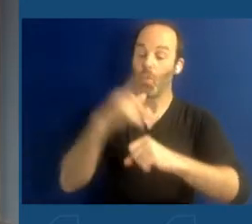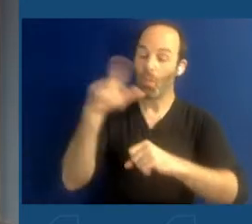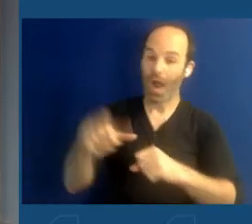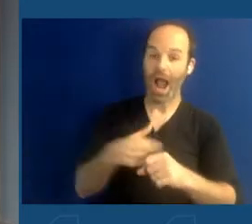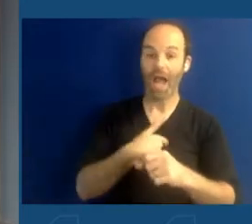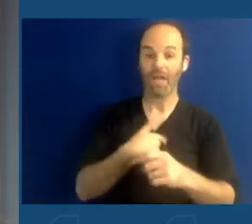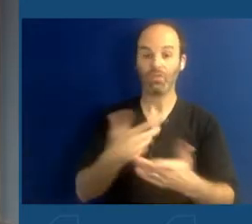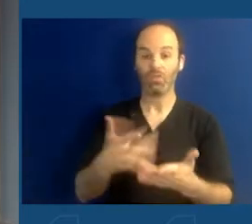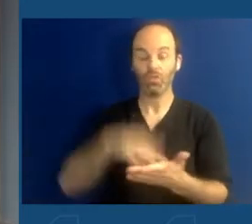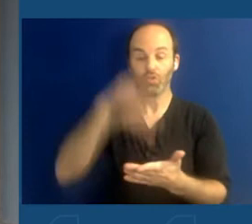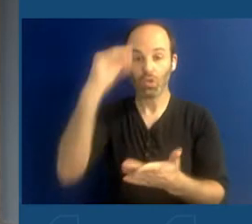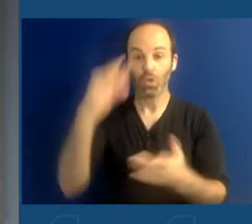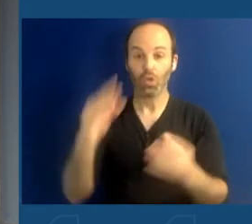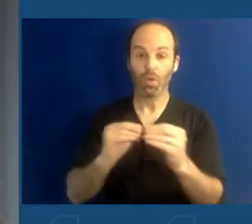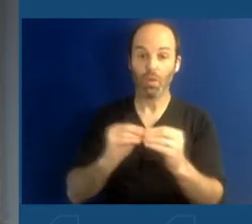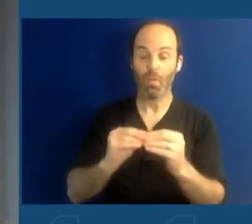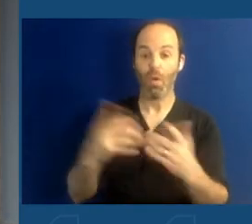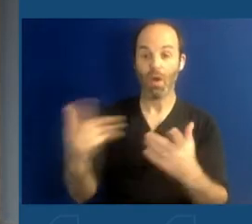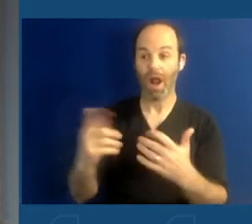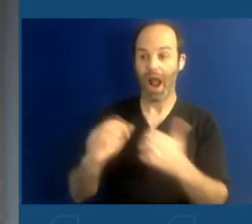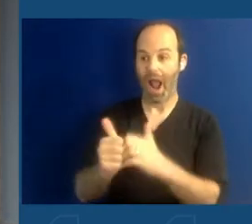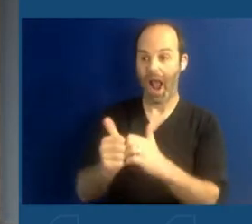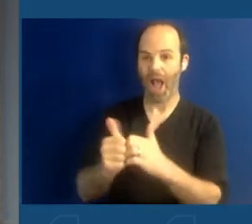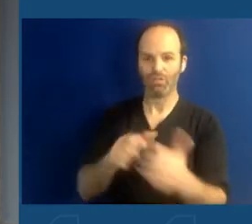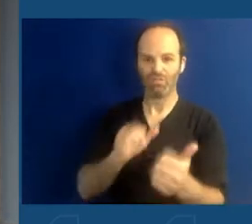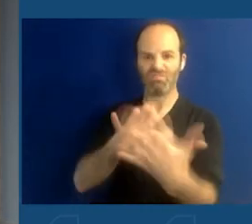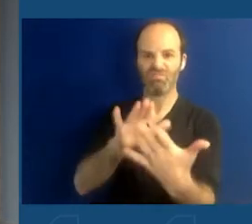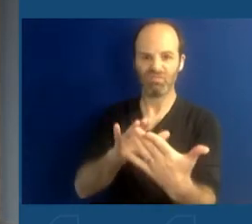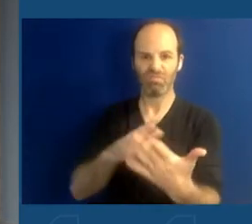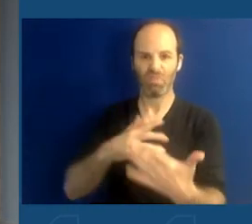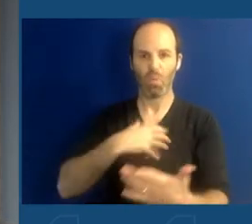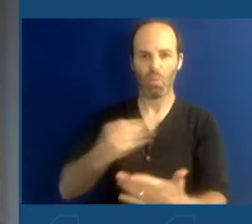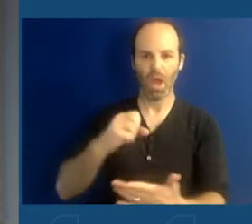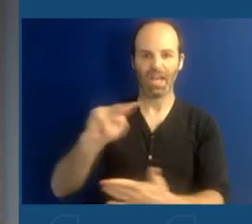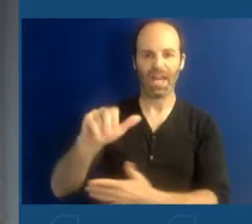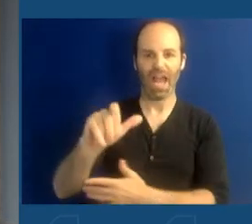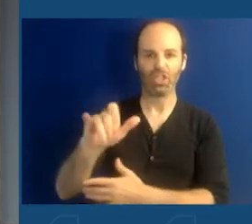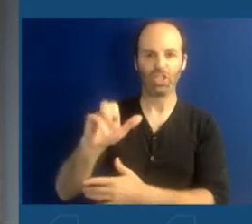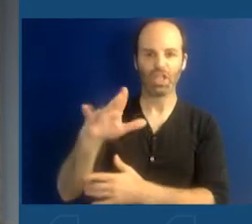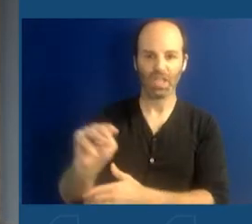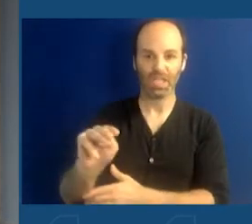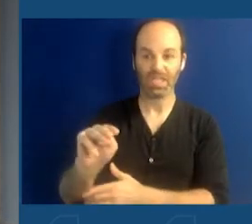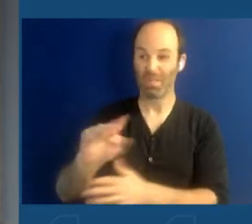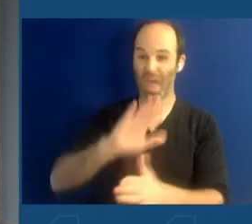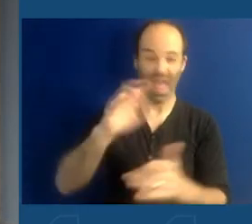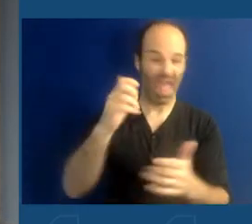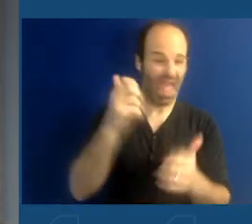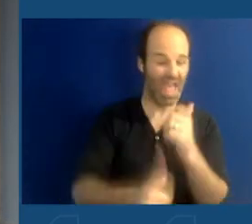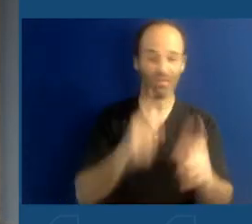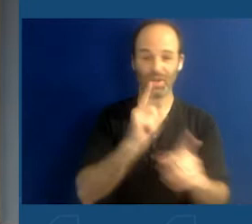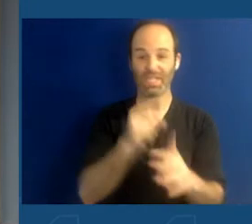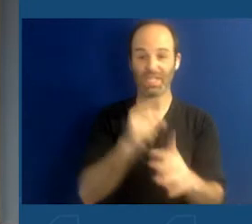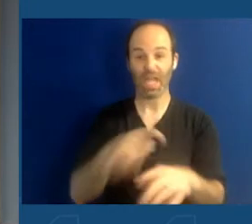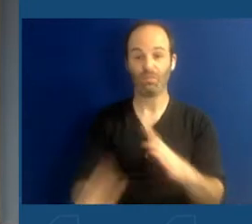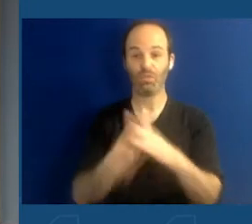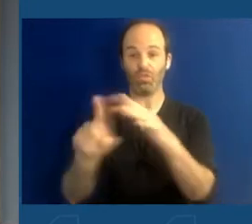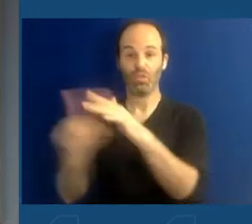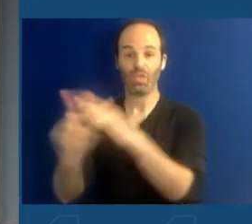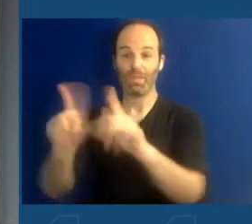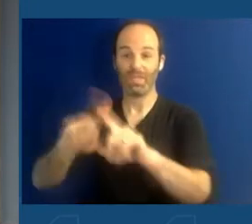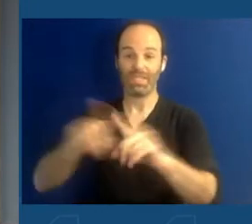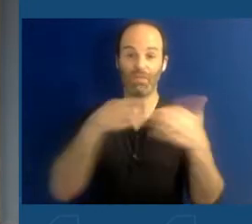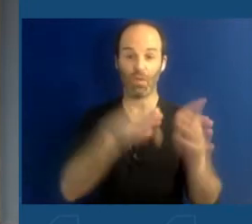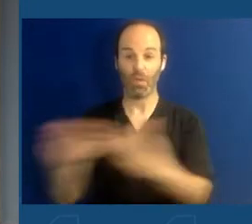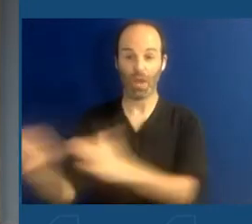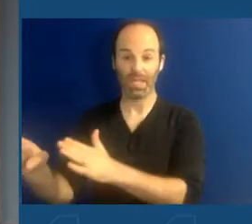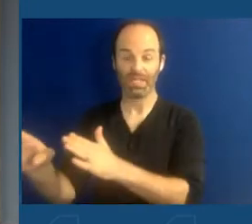nationalist extremism in all its forms. Because we have a duty to understand what we can do now to reduce the chance that